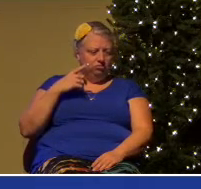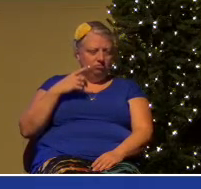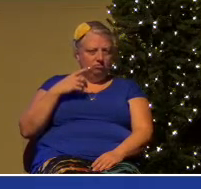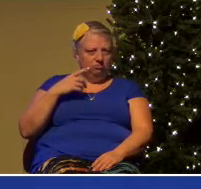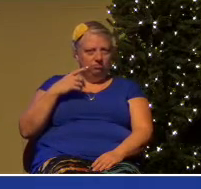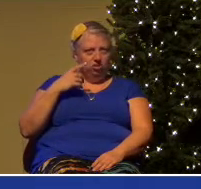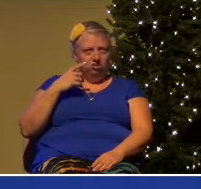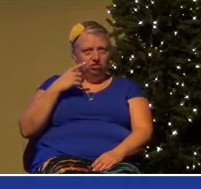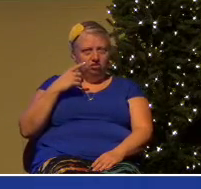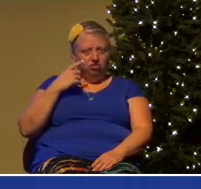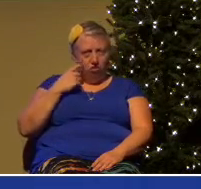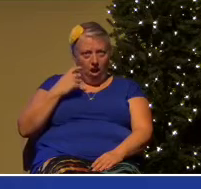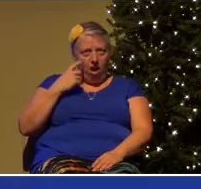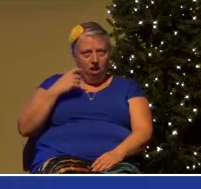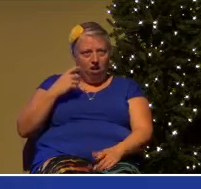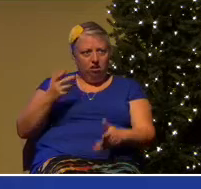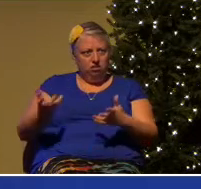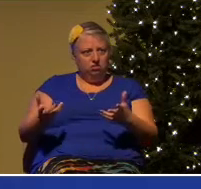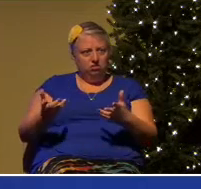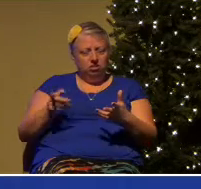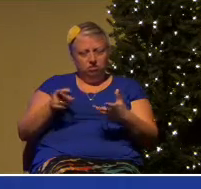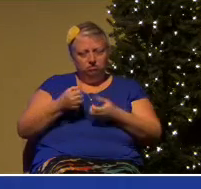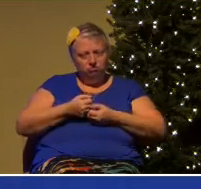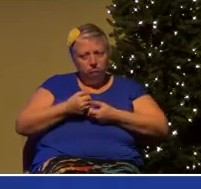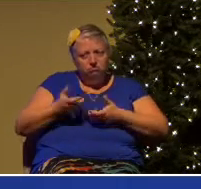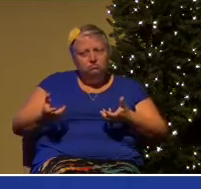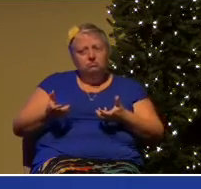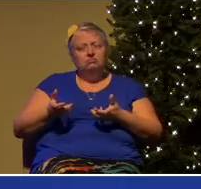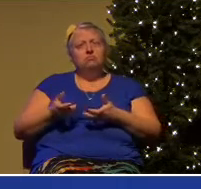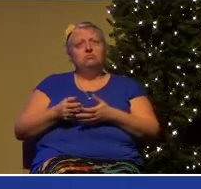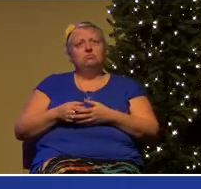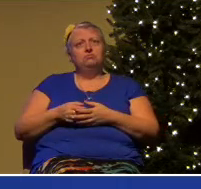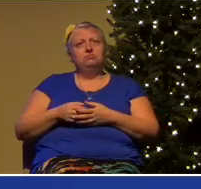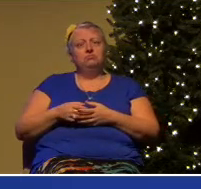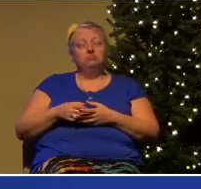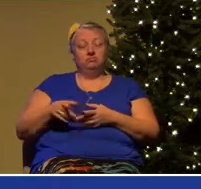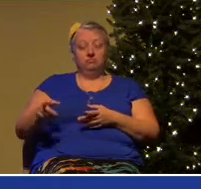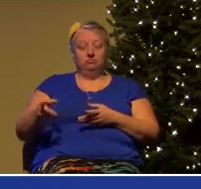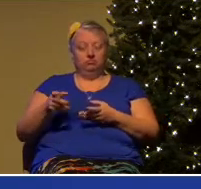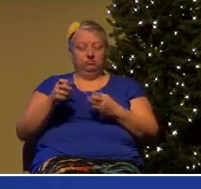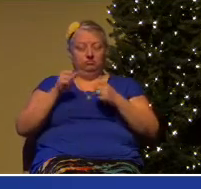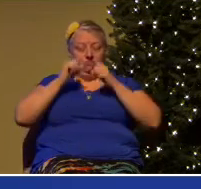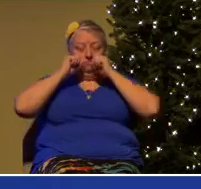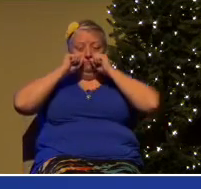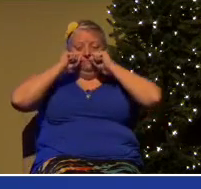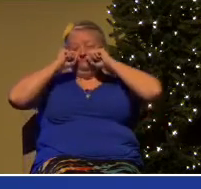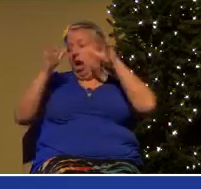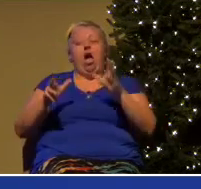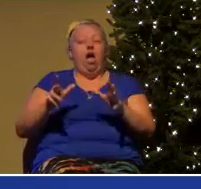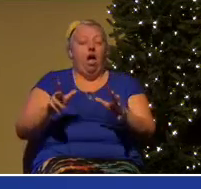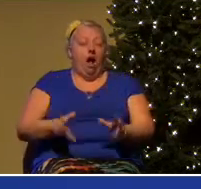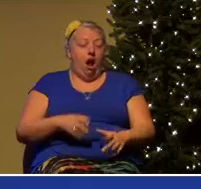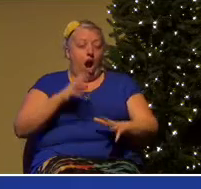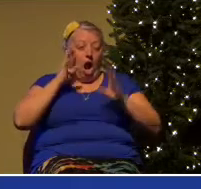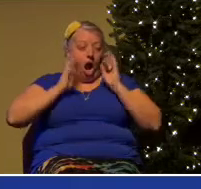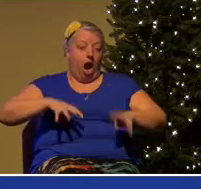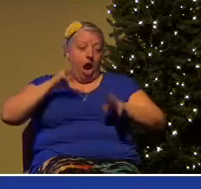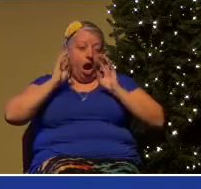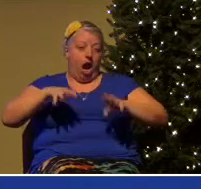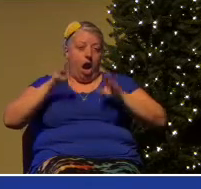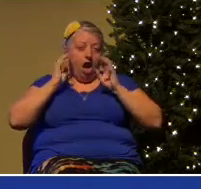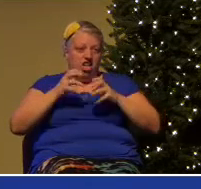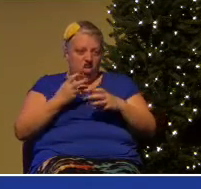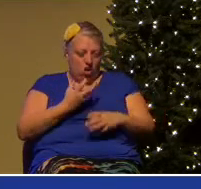burst out into tears. It just came like a river. It was so bottled up.